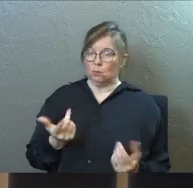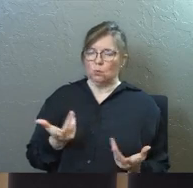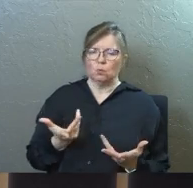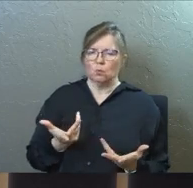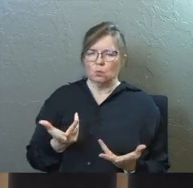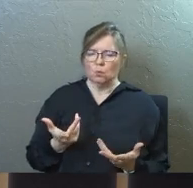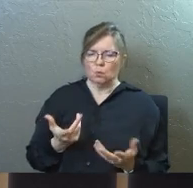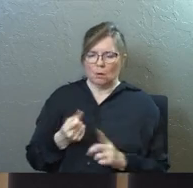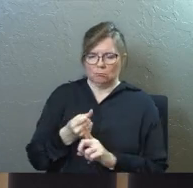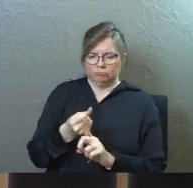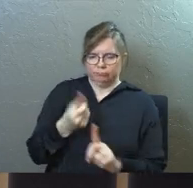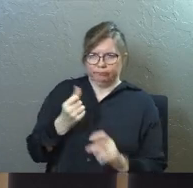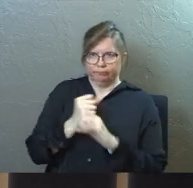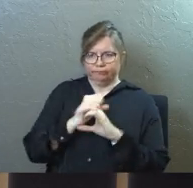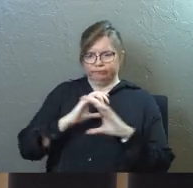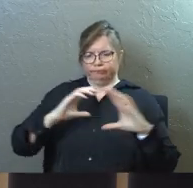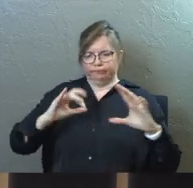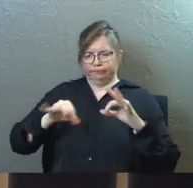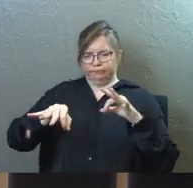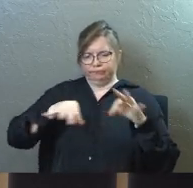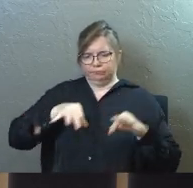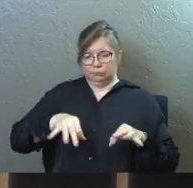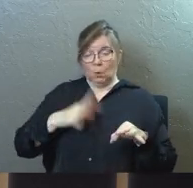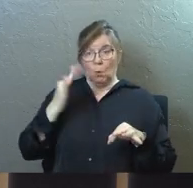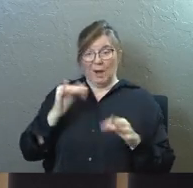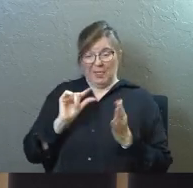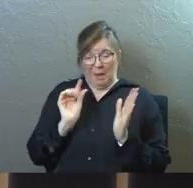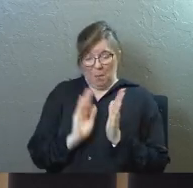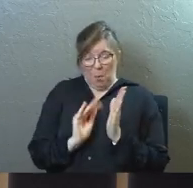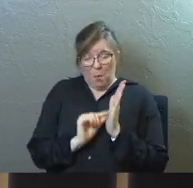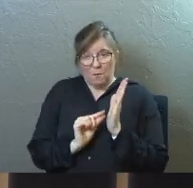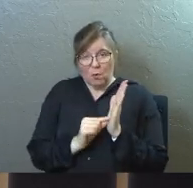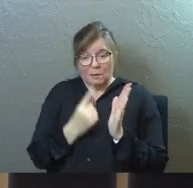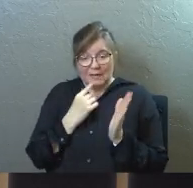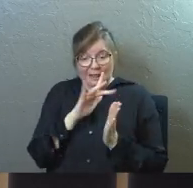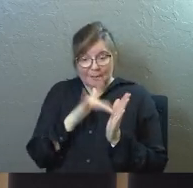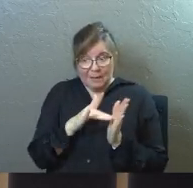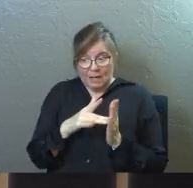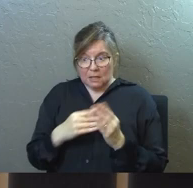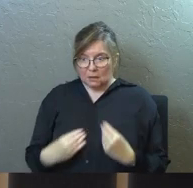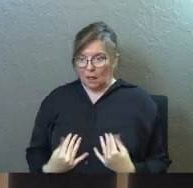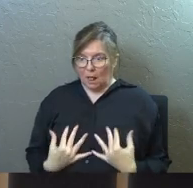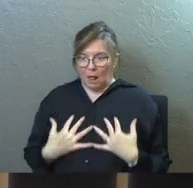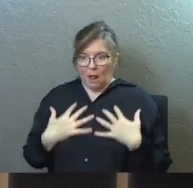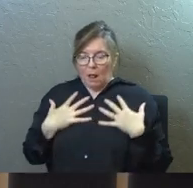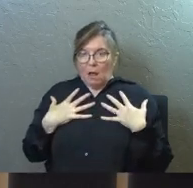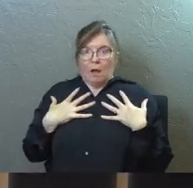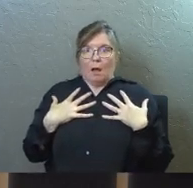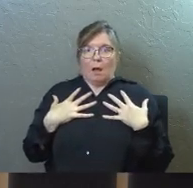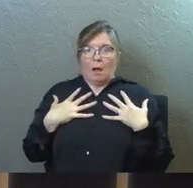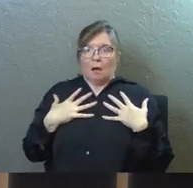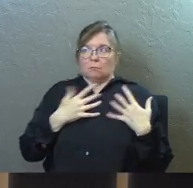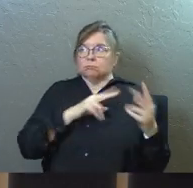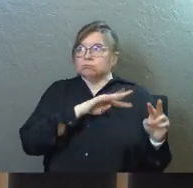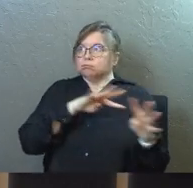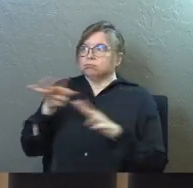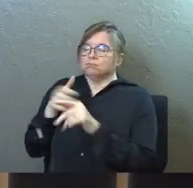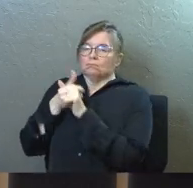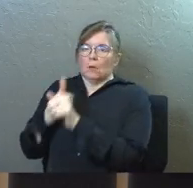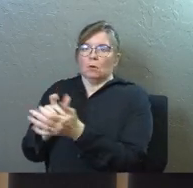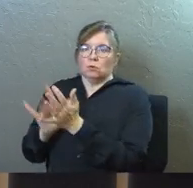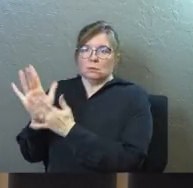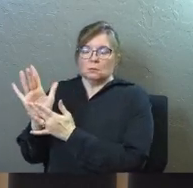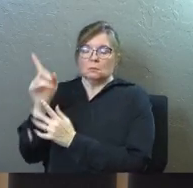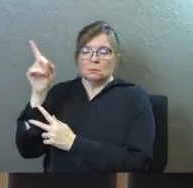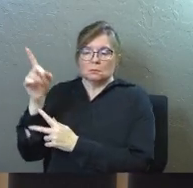because that tiny little verse where it says that in the midst of this massive revival, in the midst of the beginning of a church